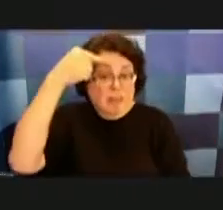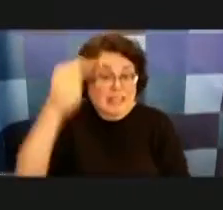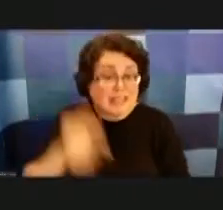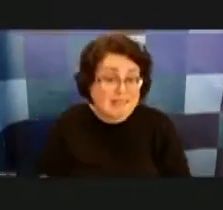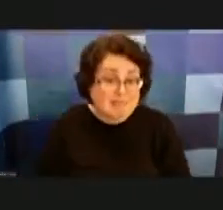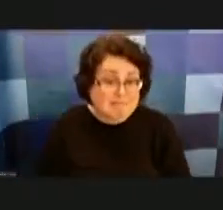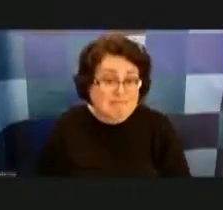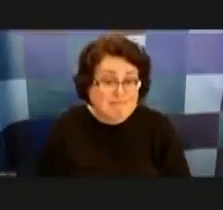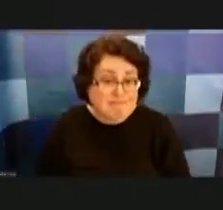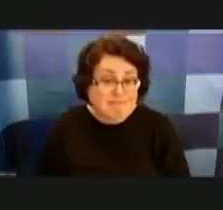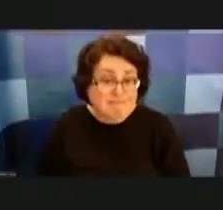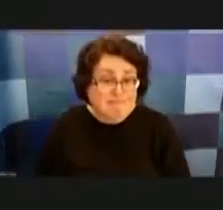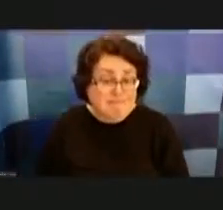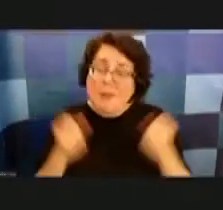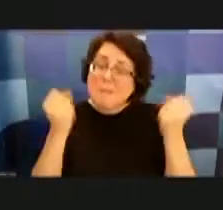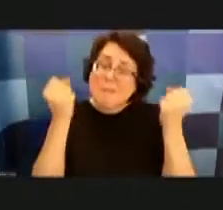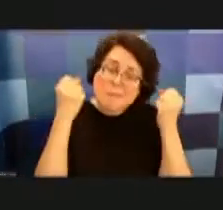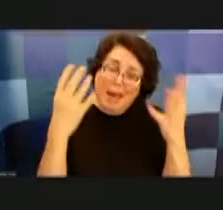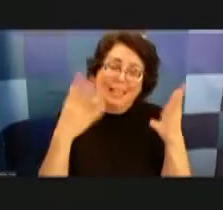it decides